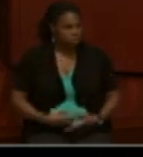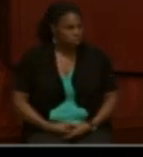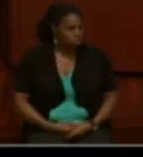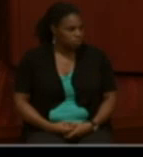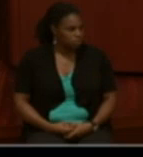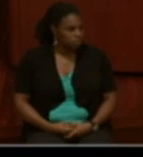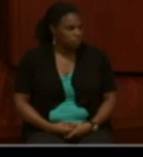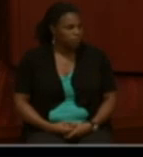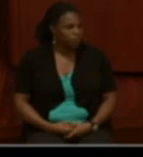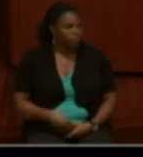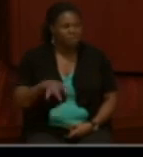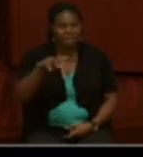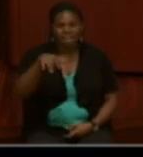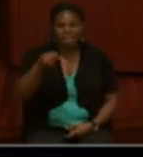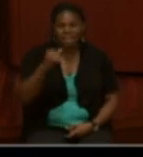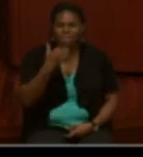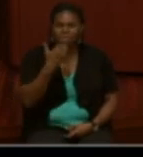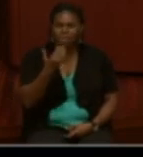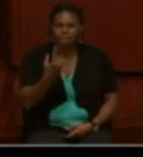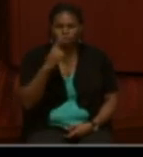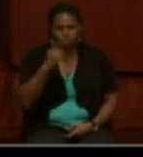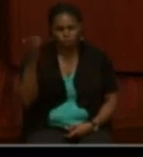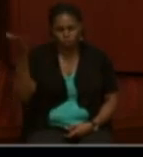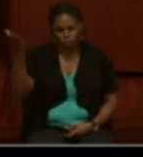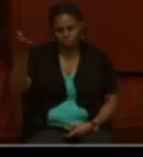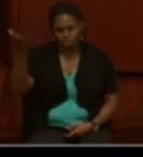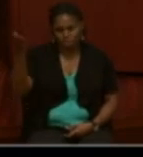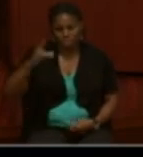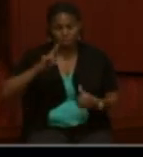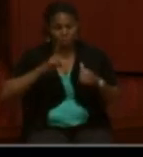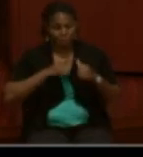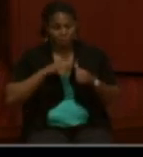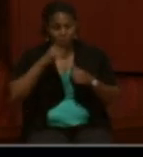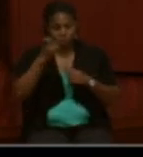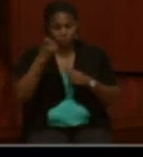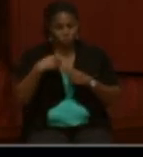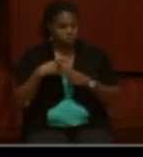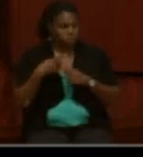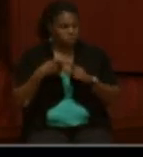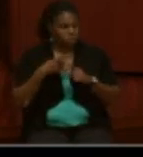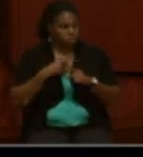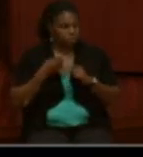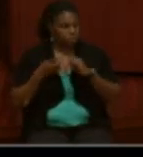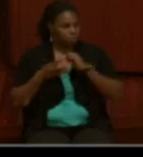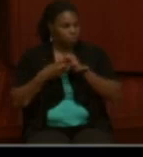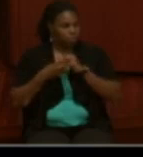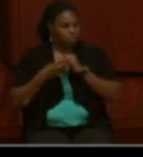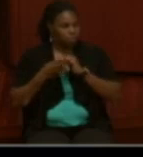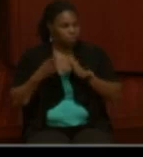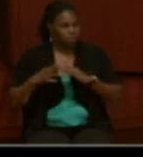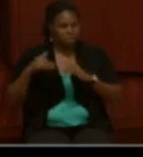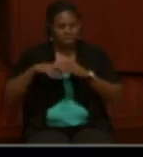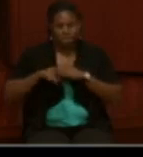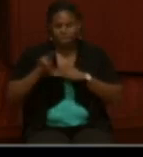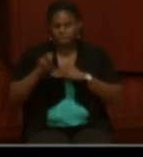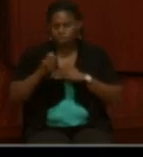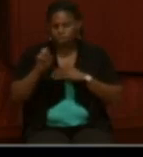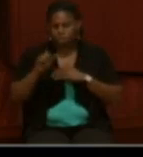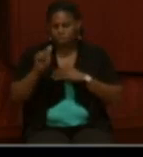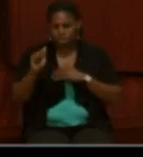Yes, Trevor. Thank you so much for your presentation. Our first question is actually from the Archivist of the United States whose